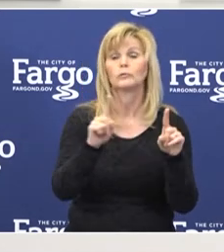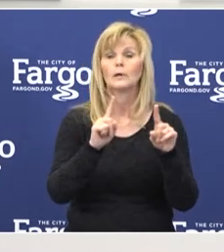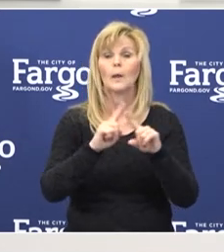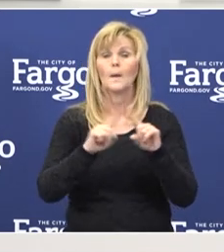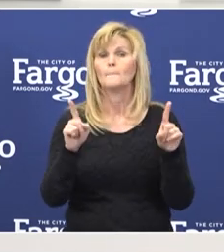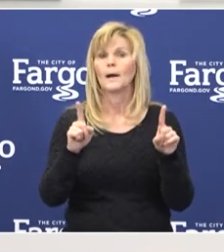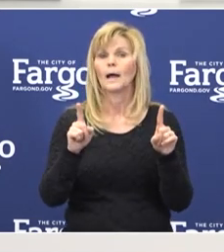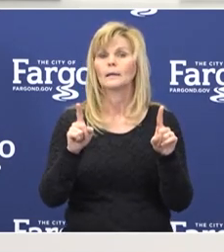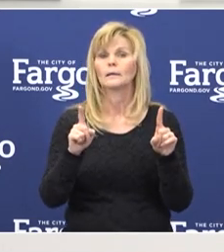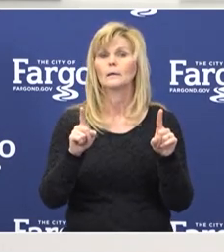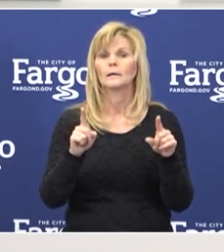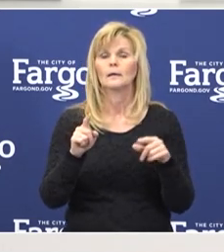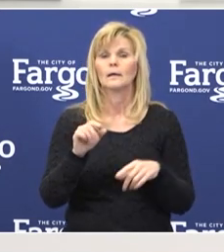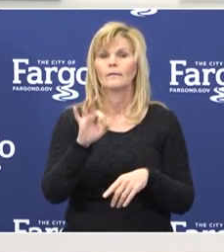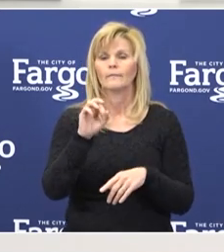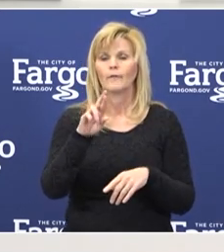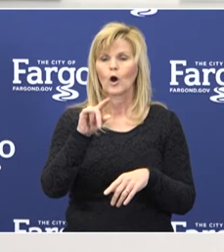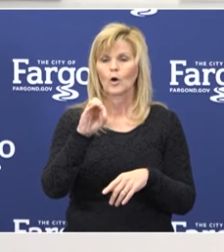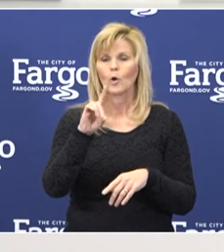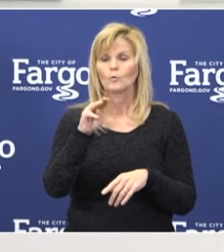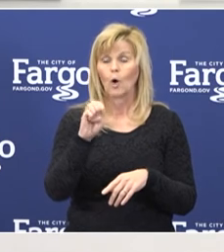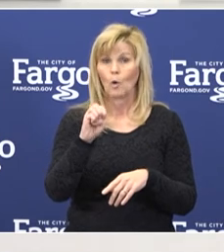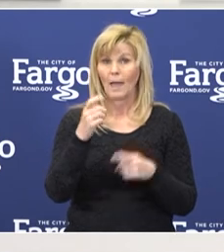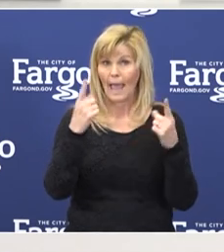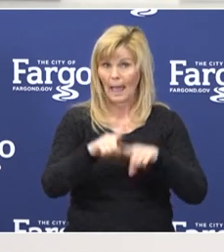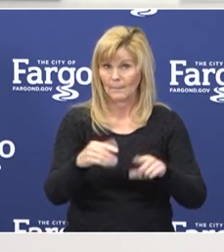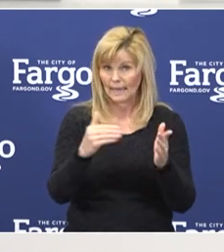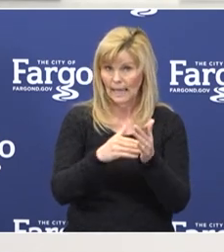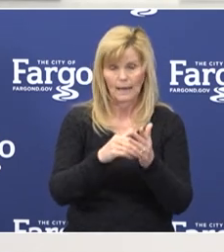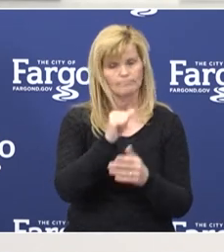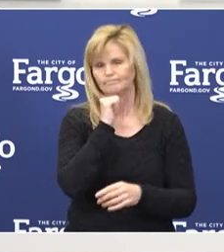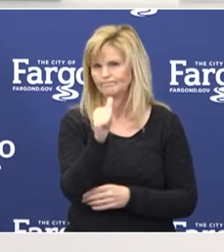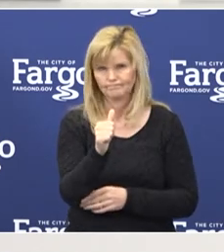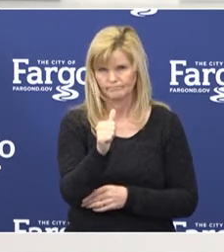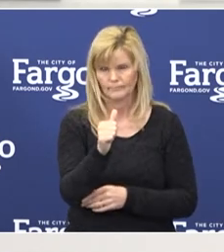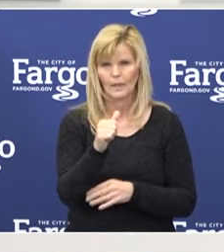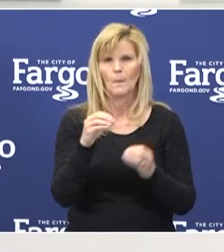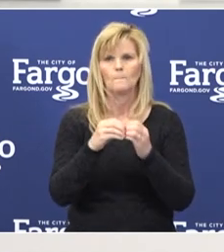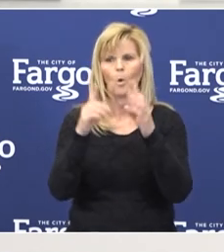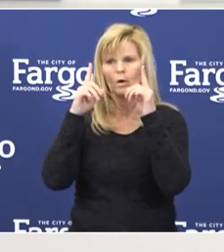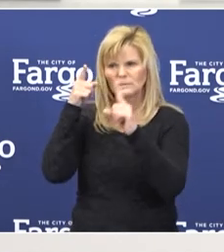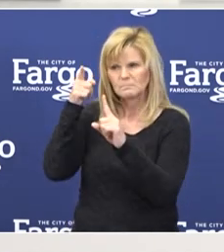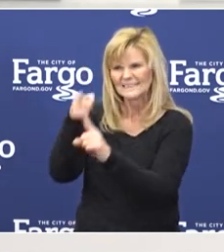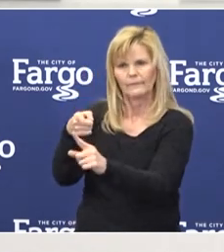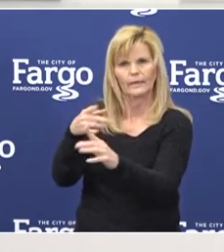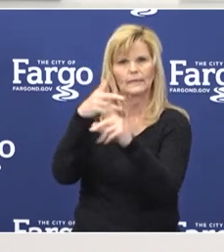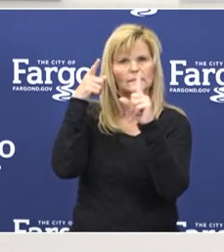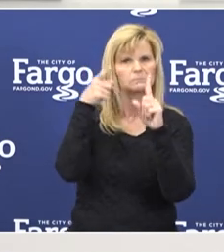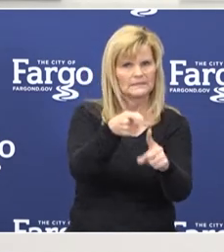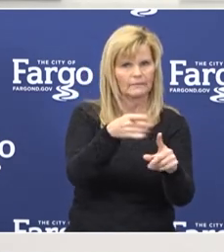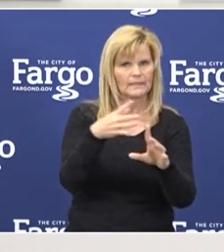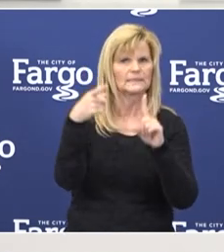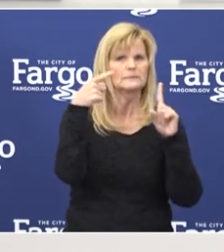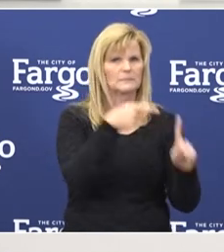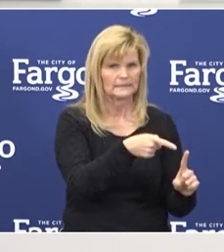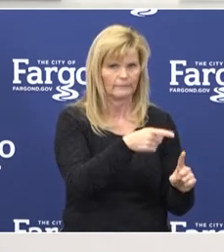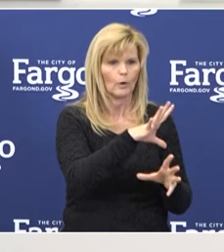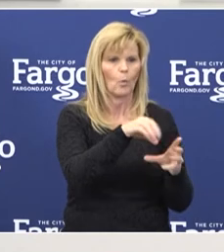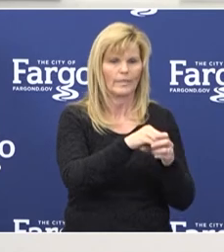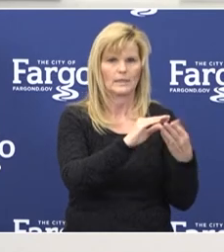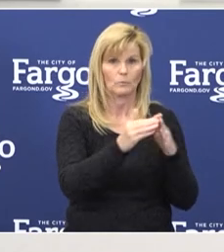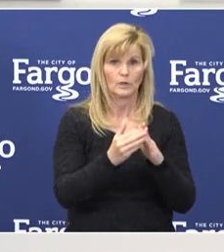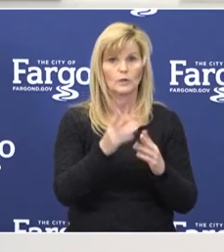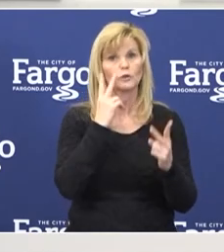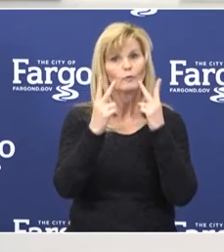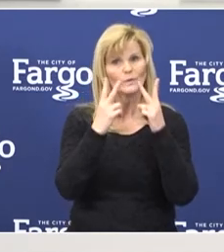will not have events like the Fargo Dome in the future. We'll have more targeted events all through the community. So if you see them around,